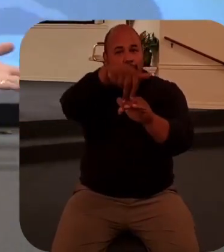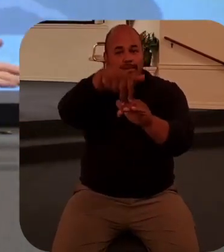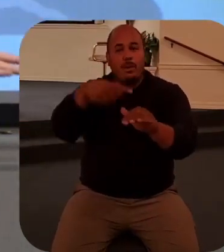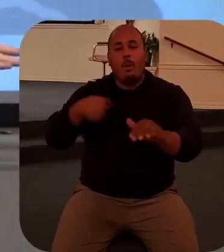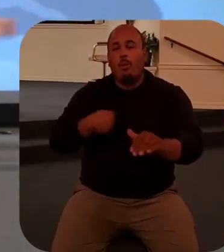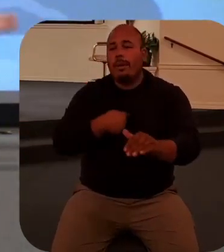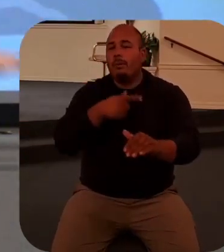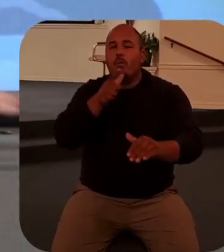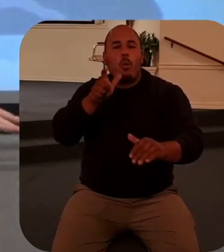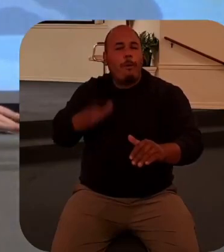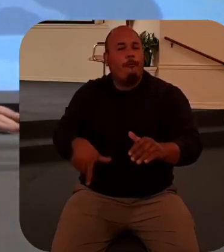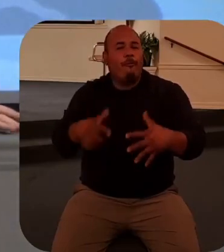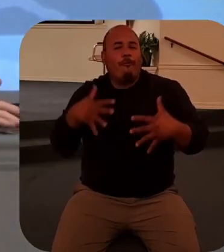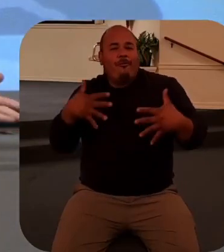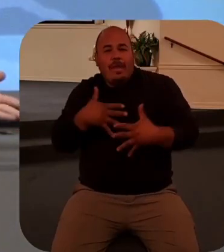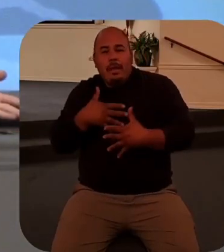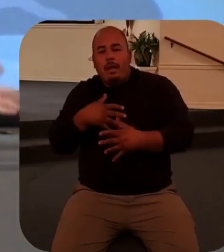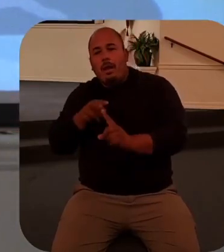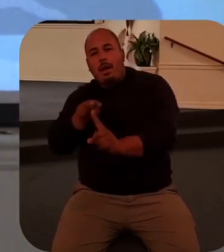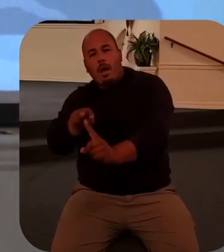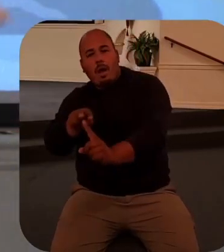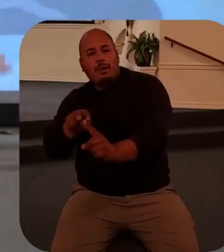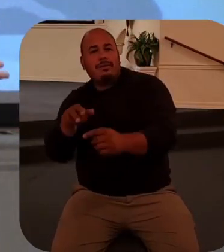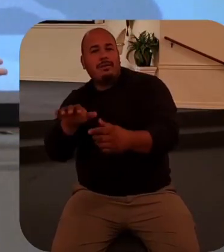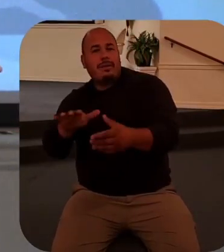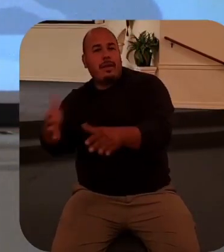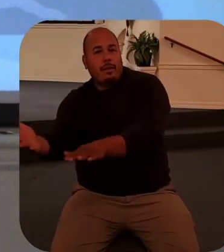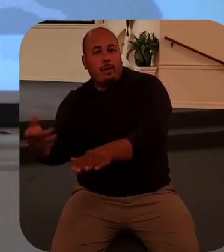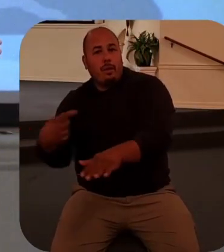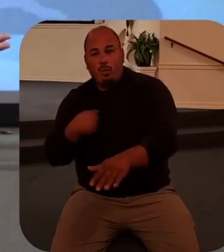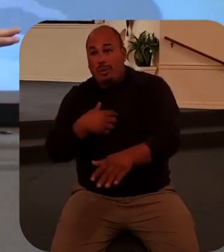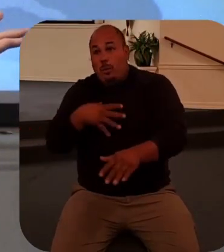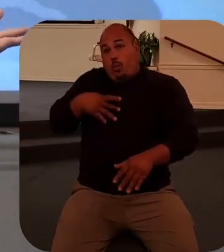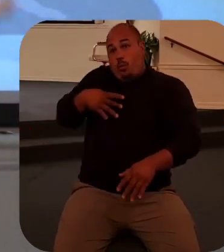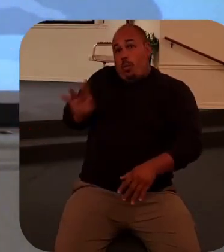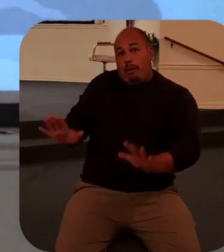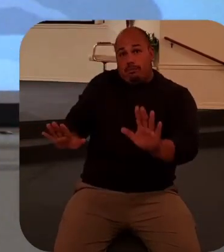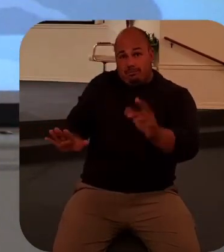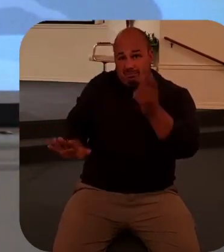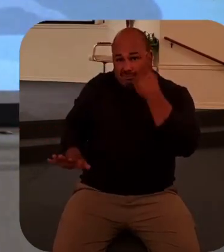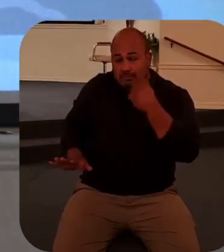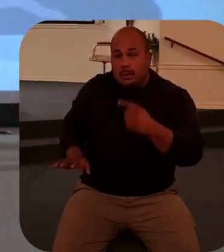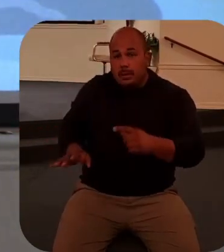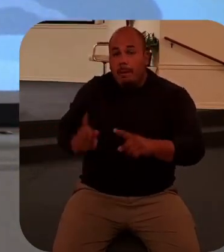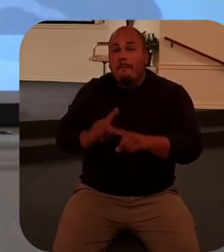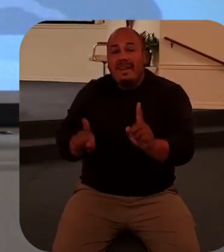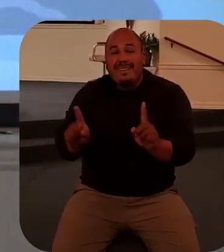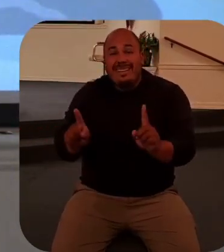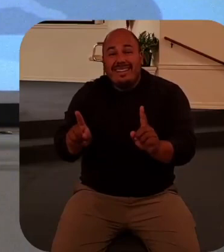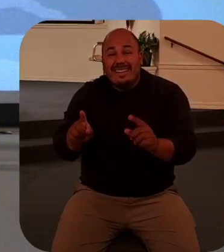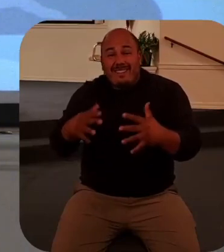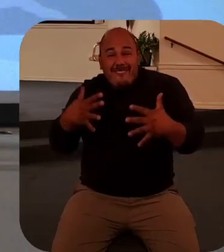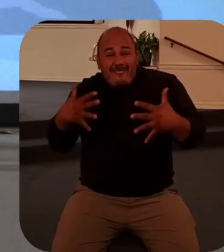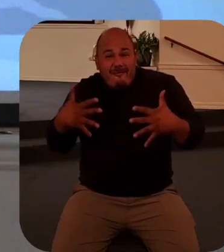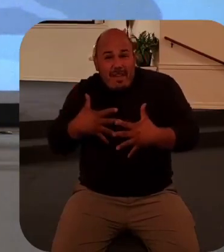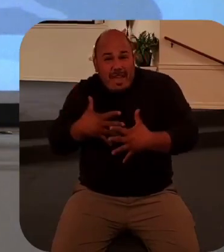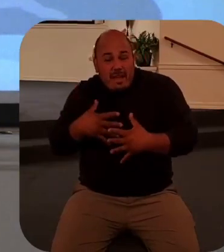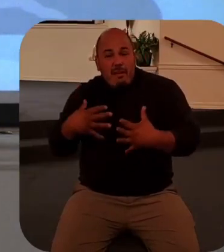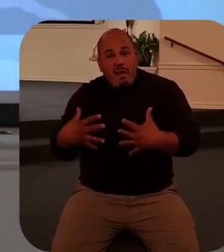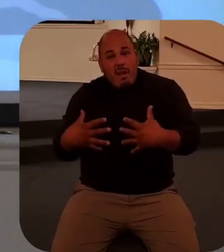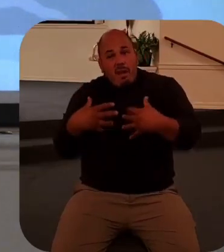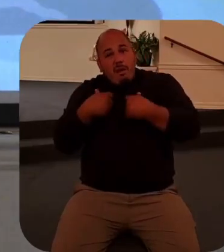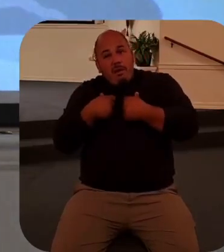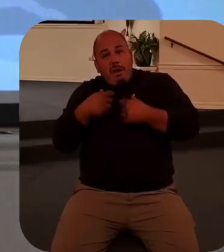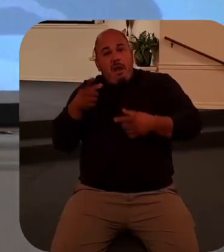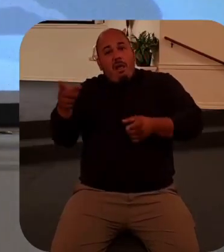the same way anymore we still don't like it much but the fear that the devil